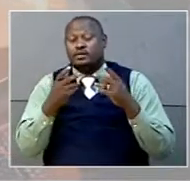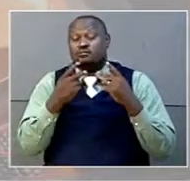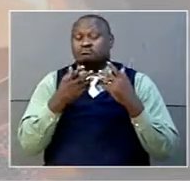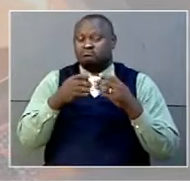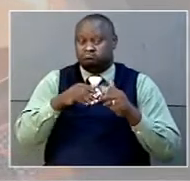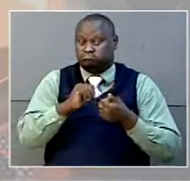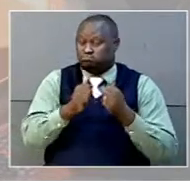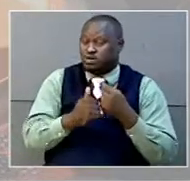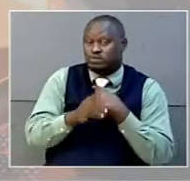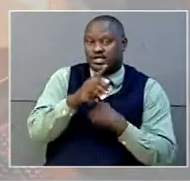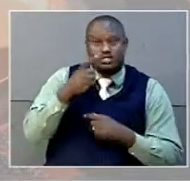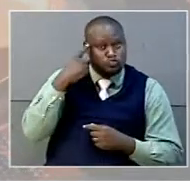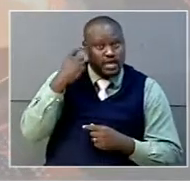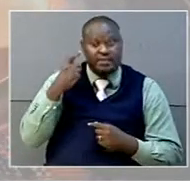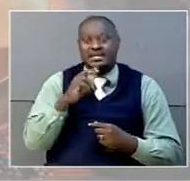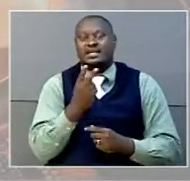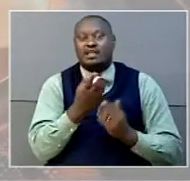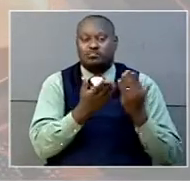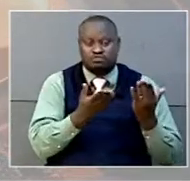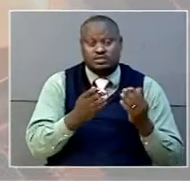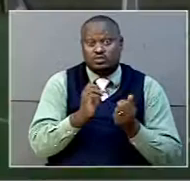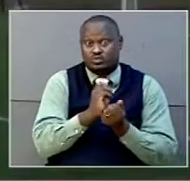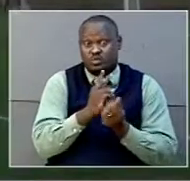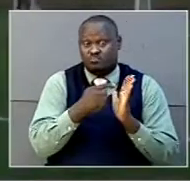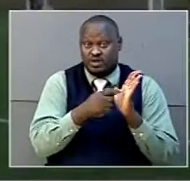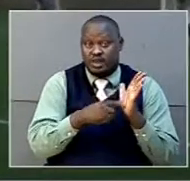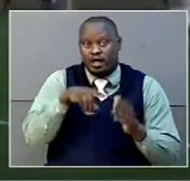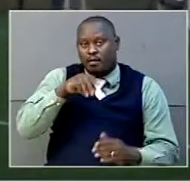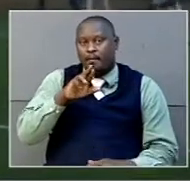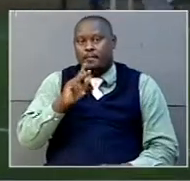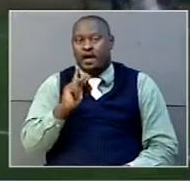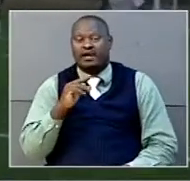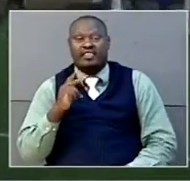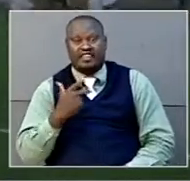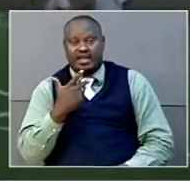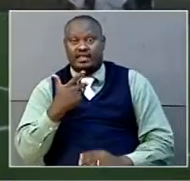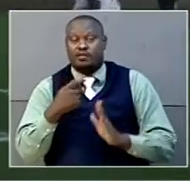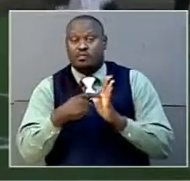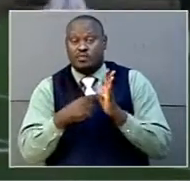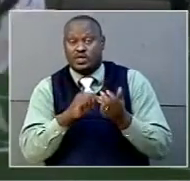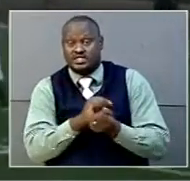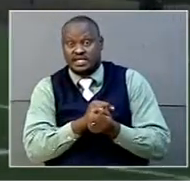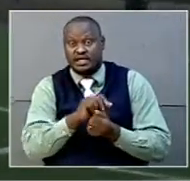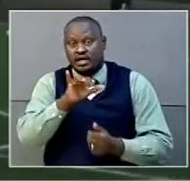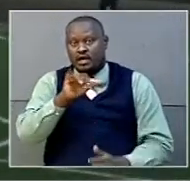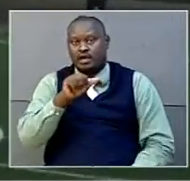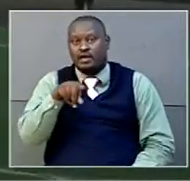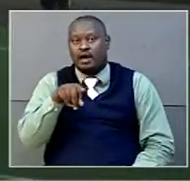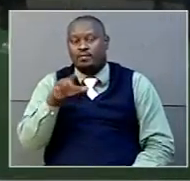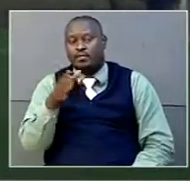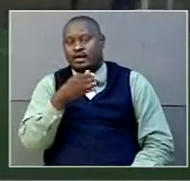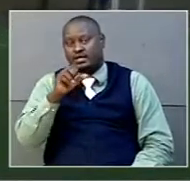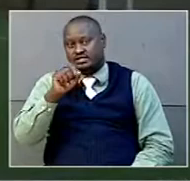points. Dream in second with 12, while Park lies in third place with 10 points. Yapsters' Ali